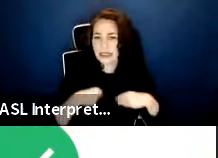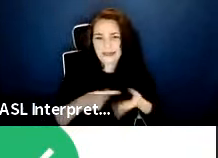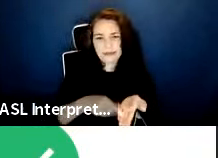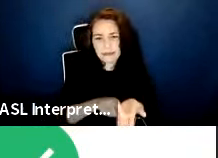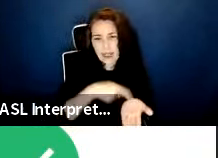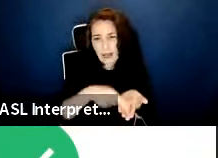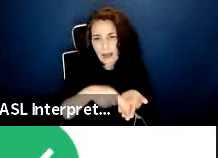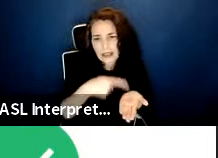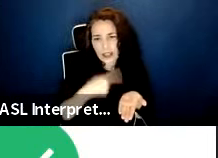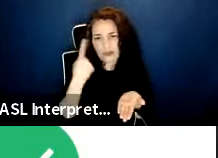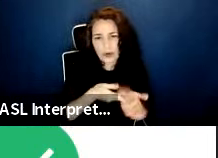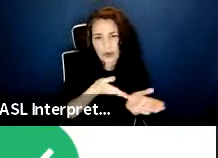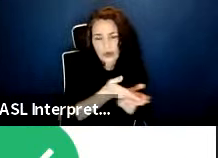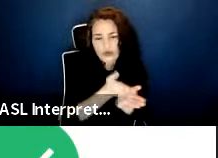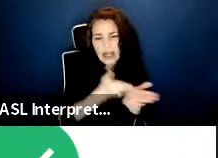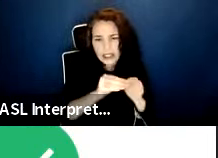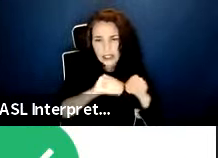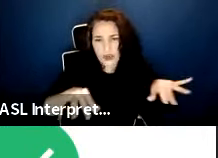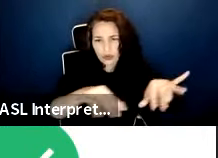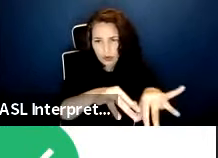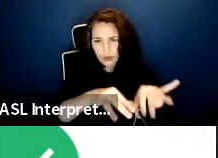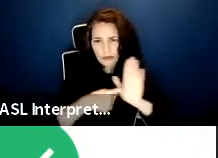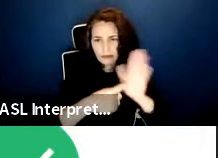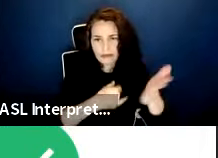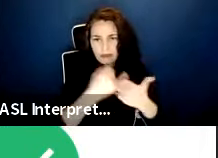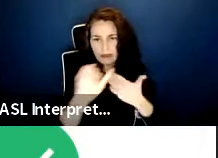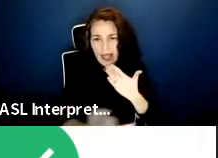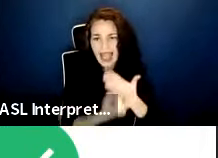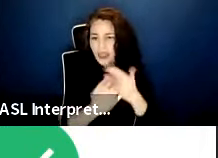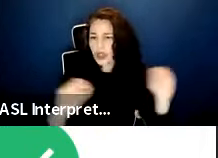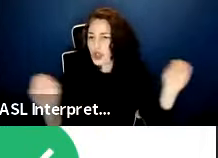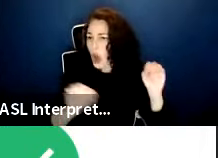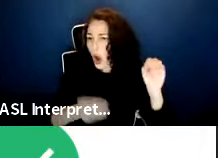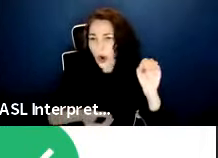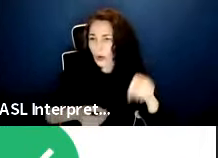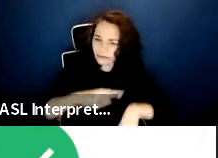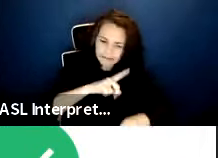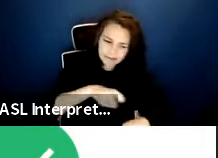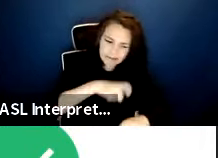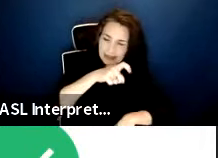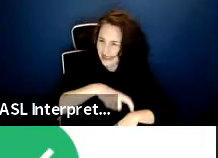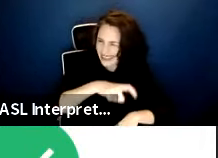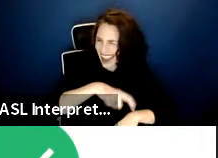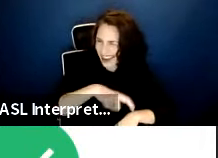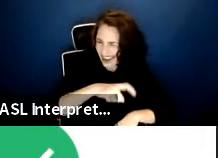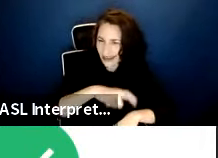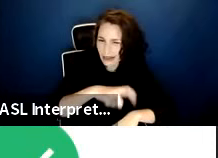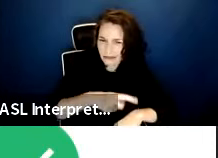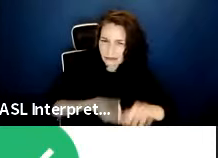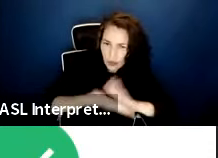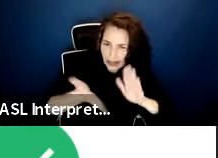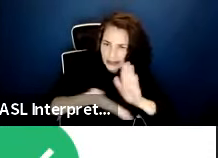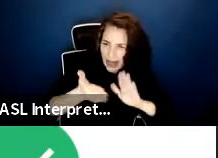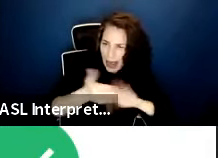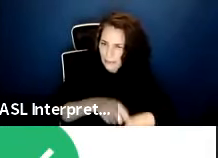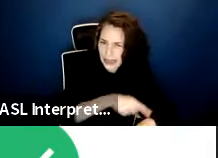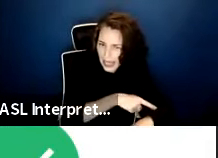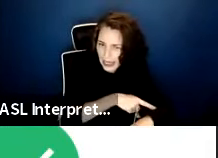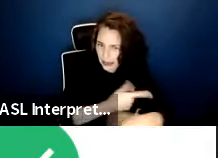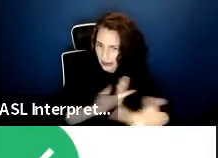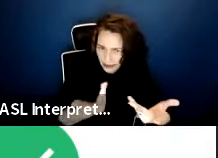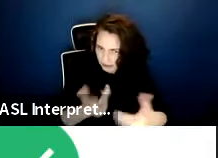extra added bonus here, there is no runtime length, so you can produce a feature film for $20,000 or less.